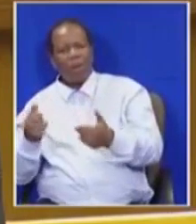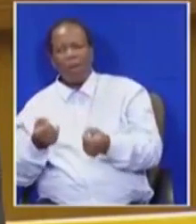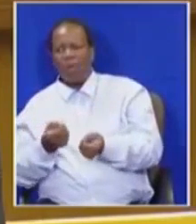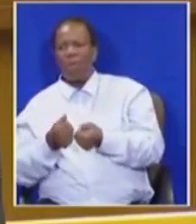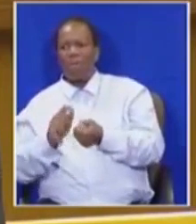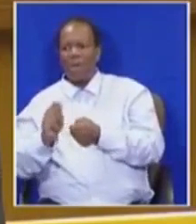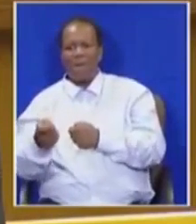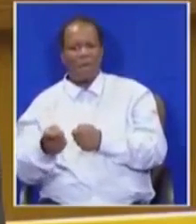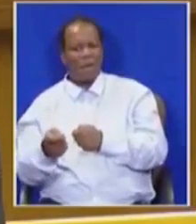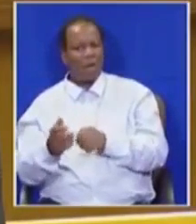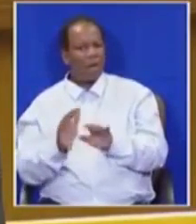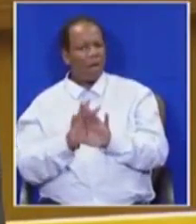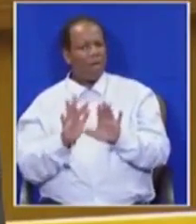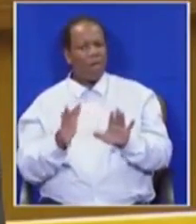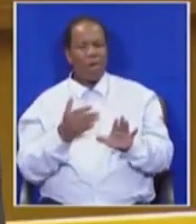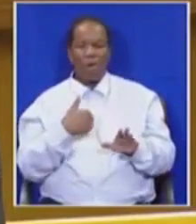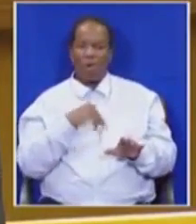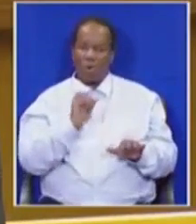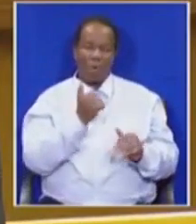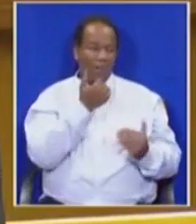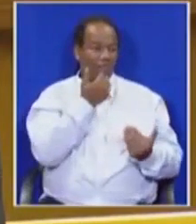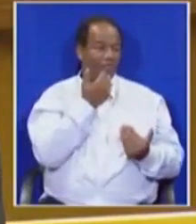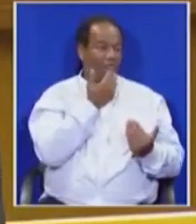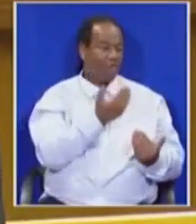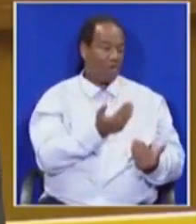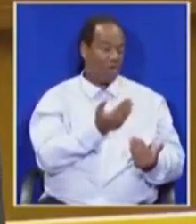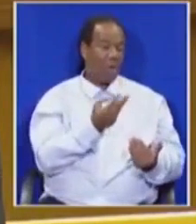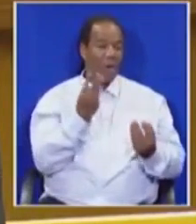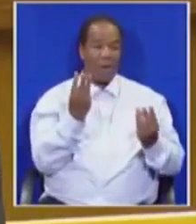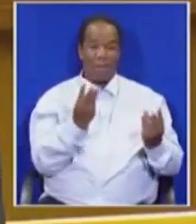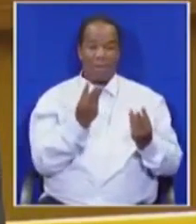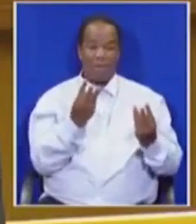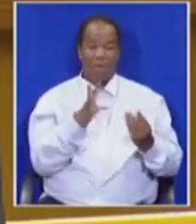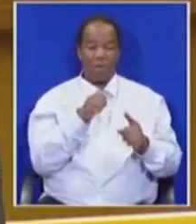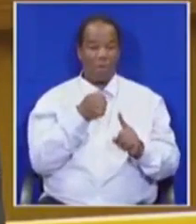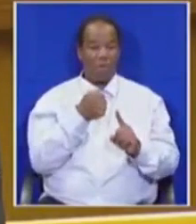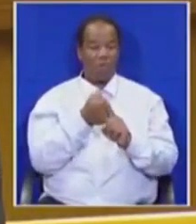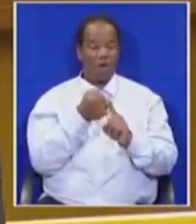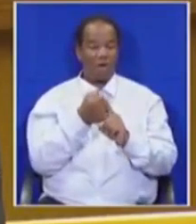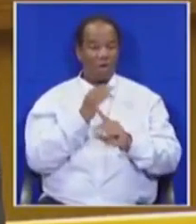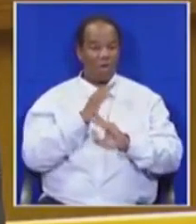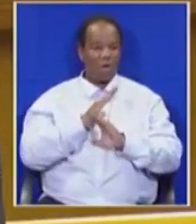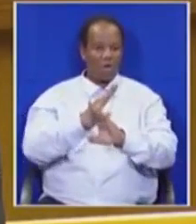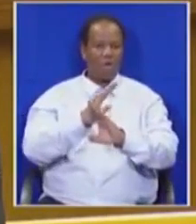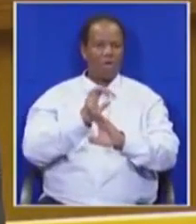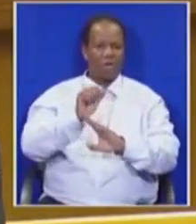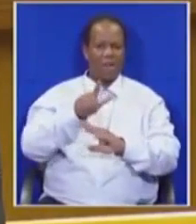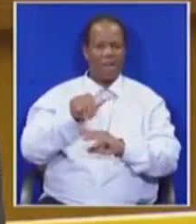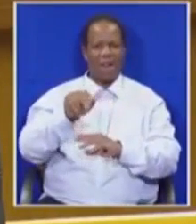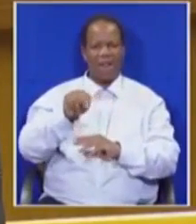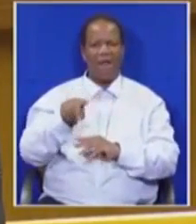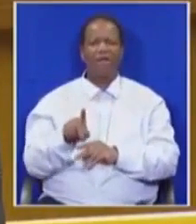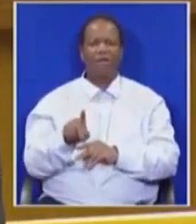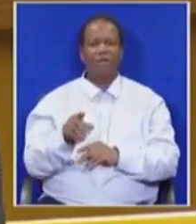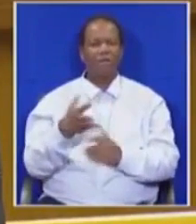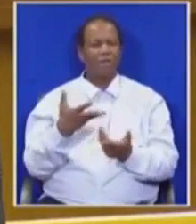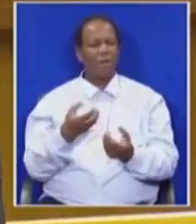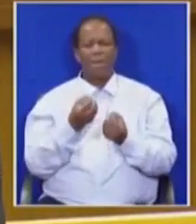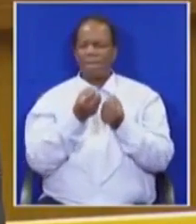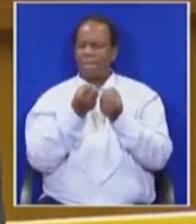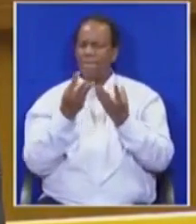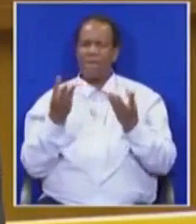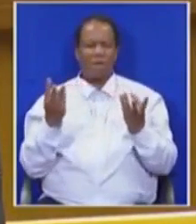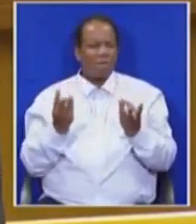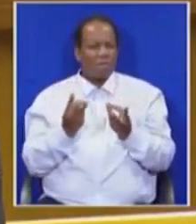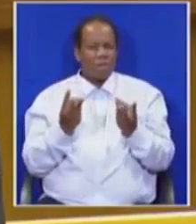having killed innocent people who were fighting to protect their own land. Many people say people